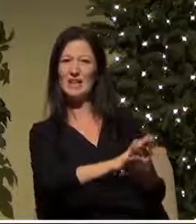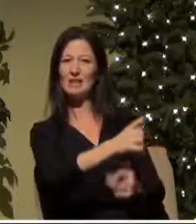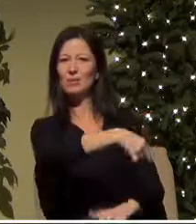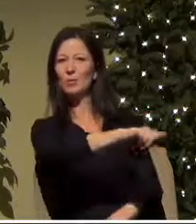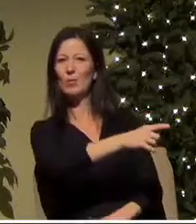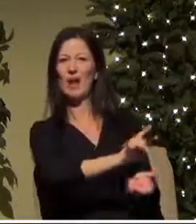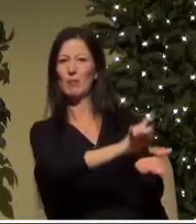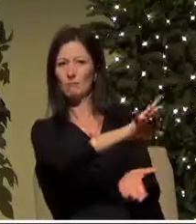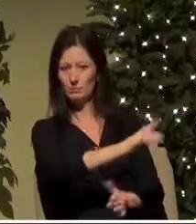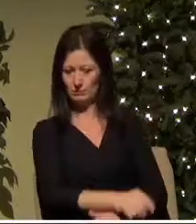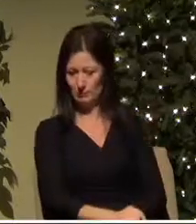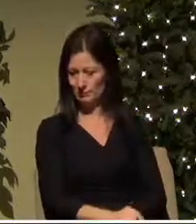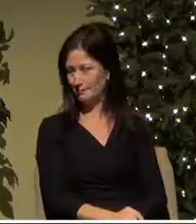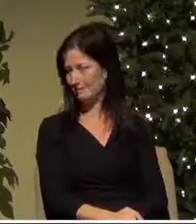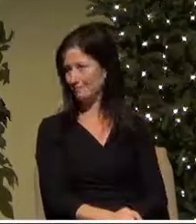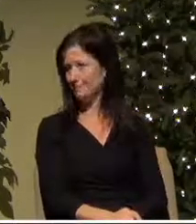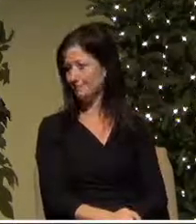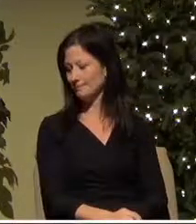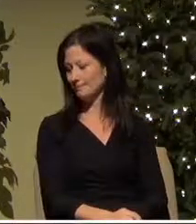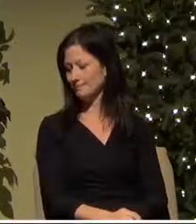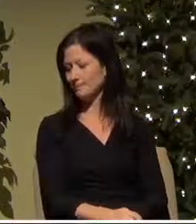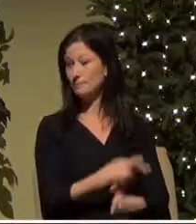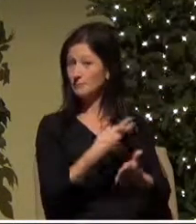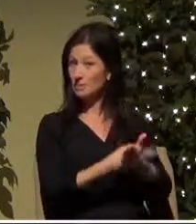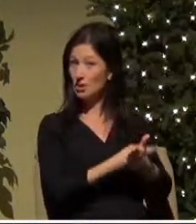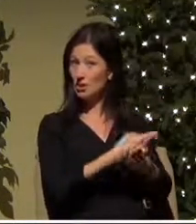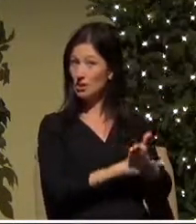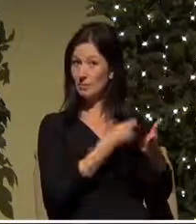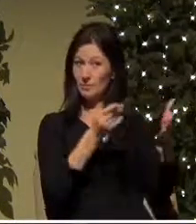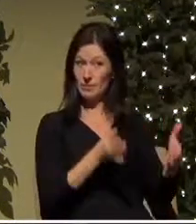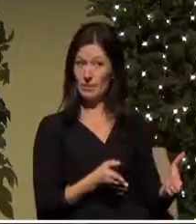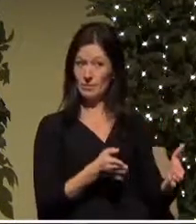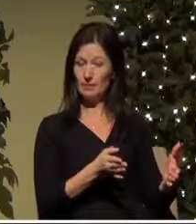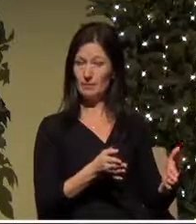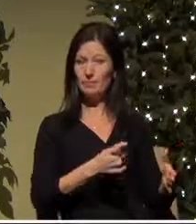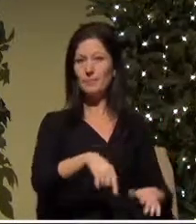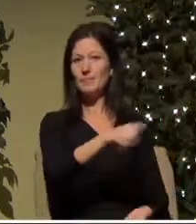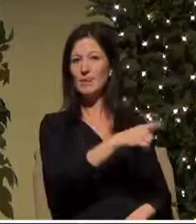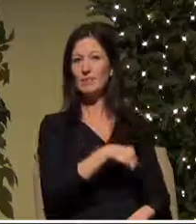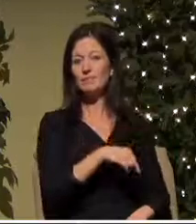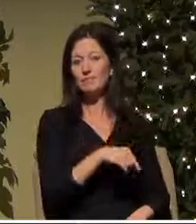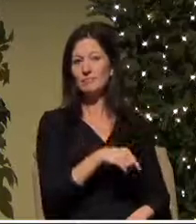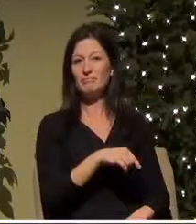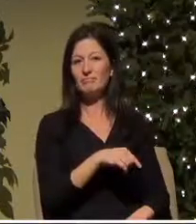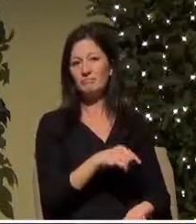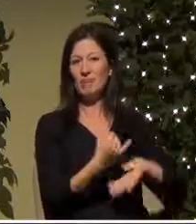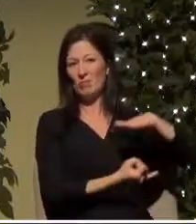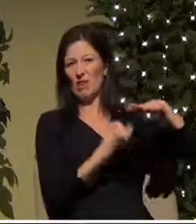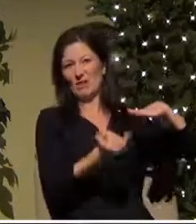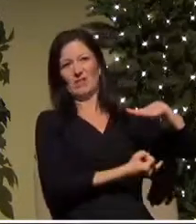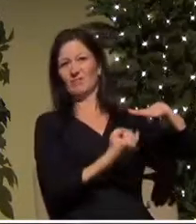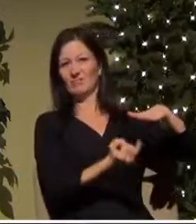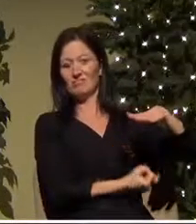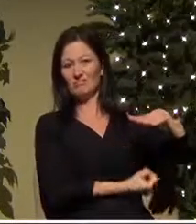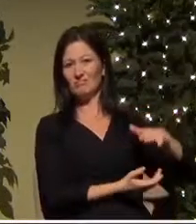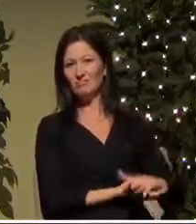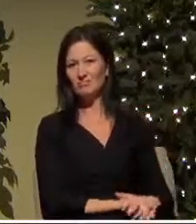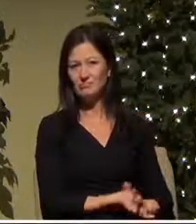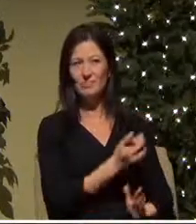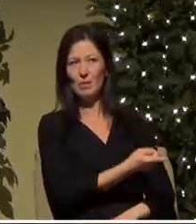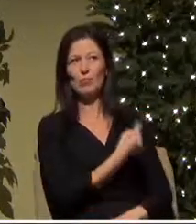like them the shepherds were outcasts the shepherds were alone